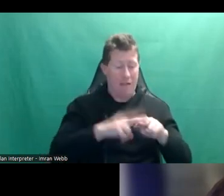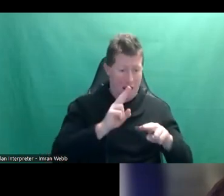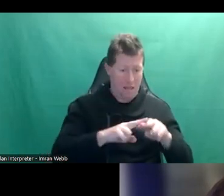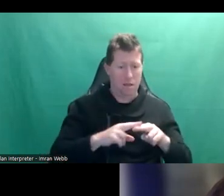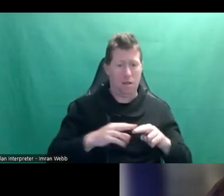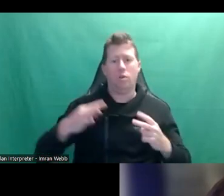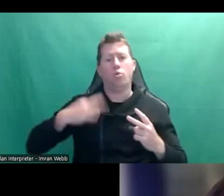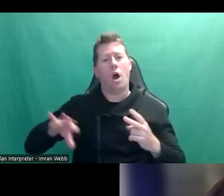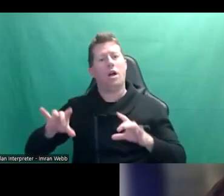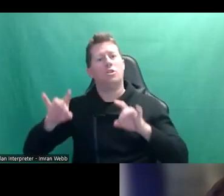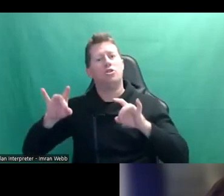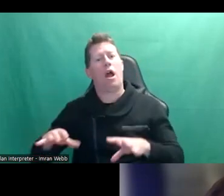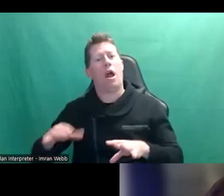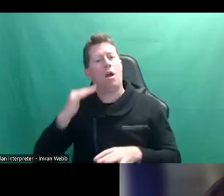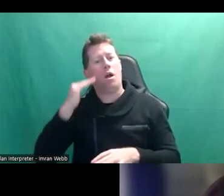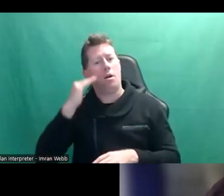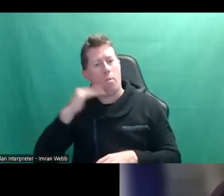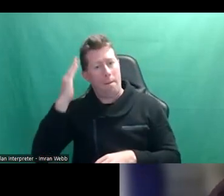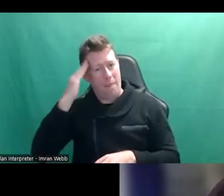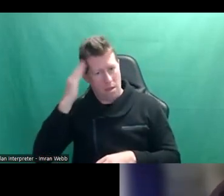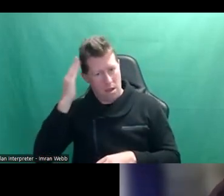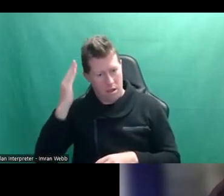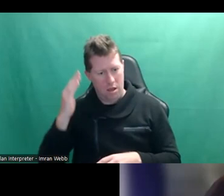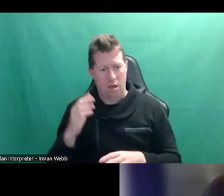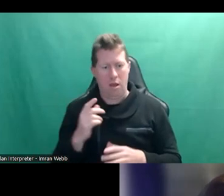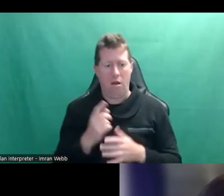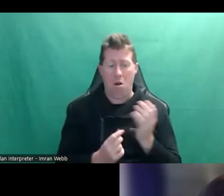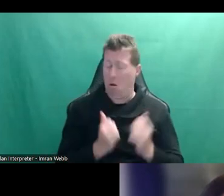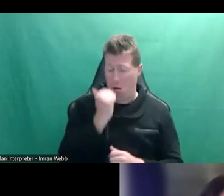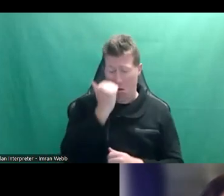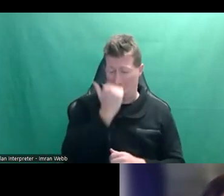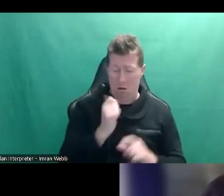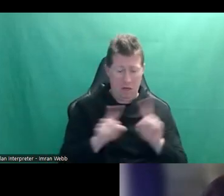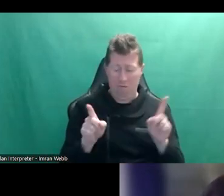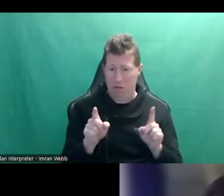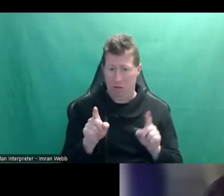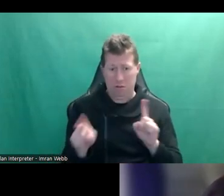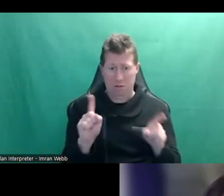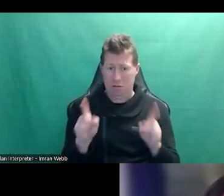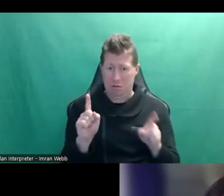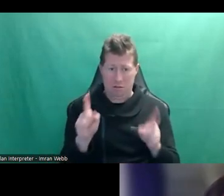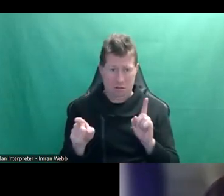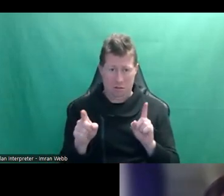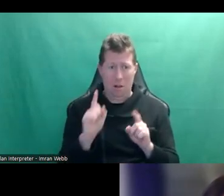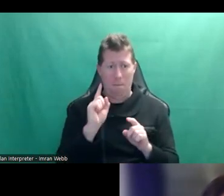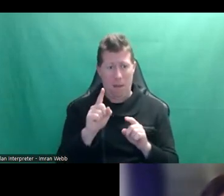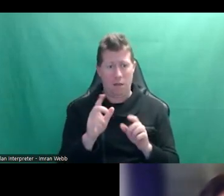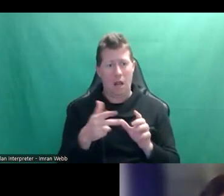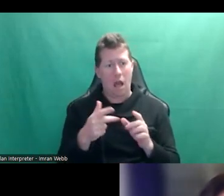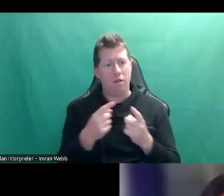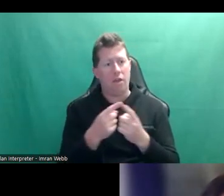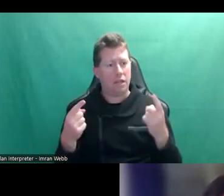There were very subtle differences in some ways between them, but, but others were really